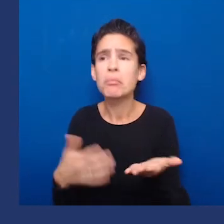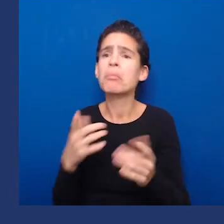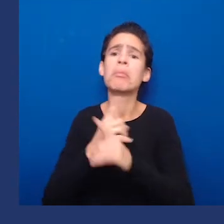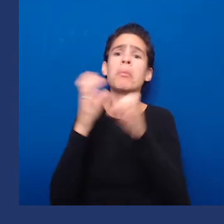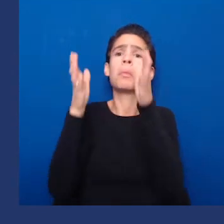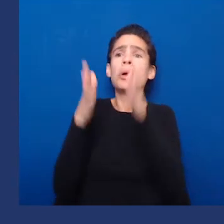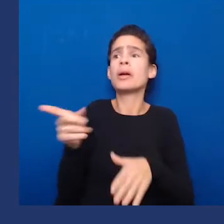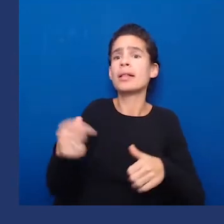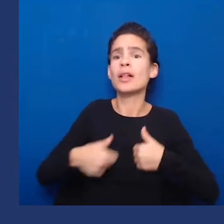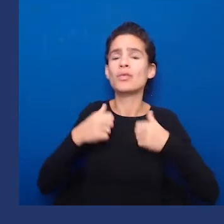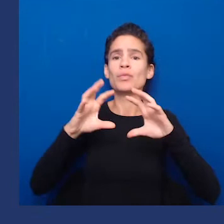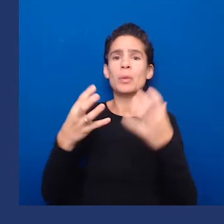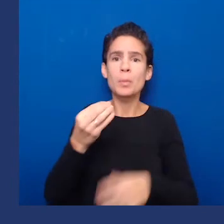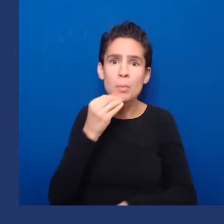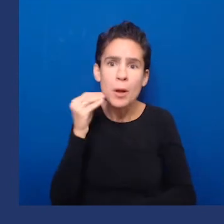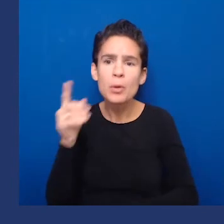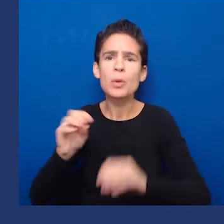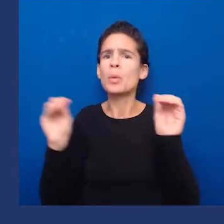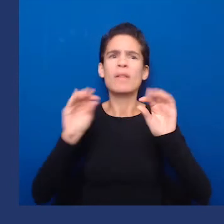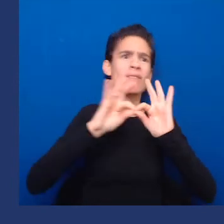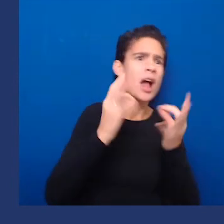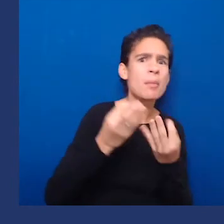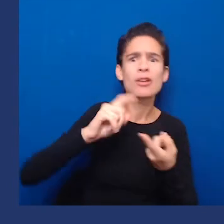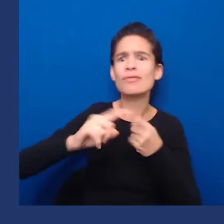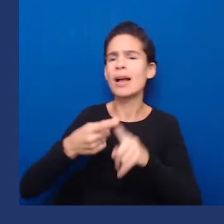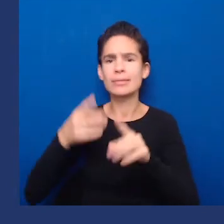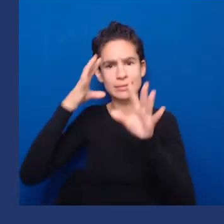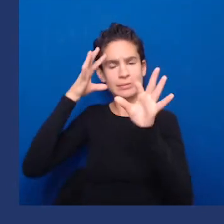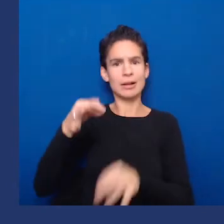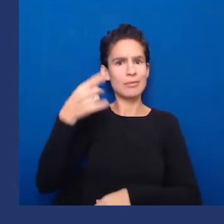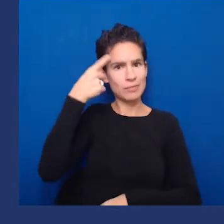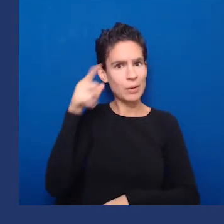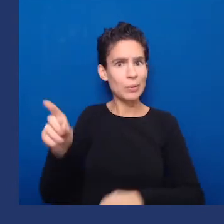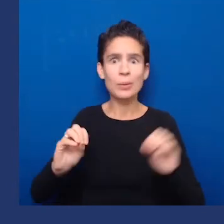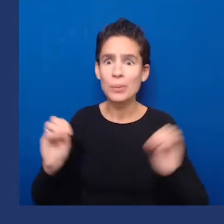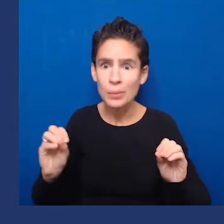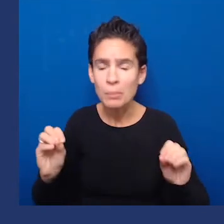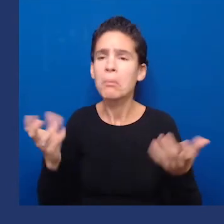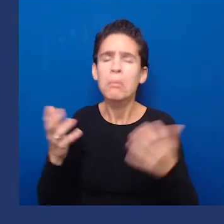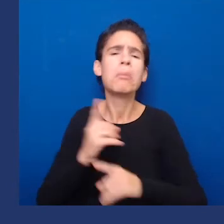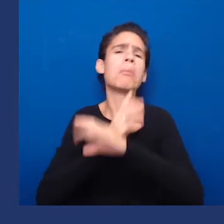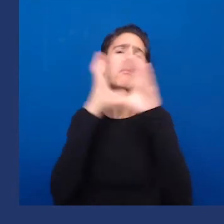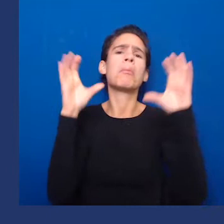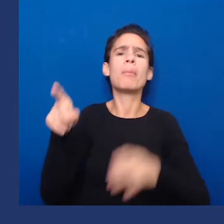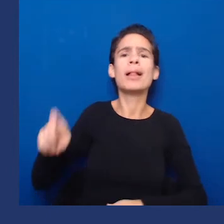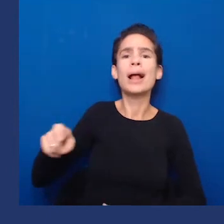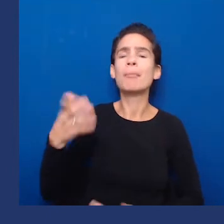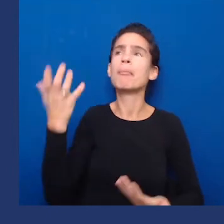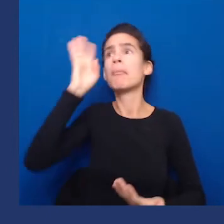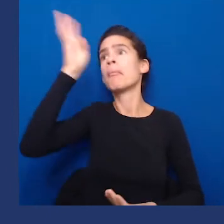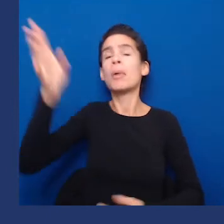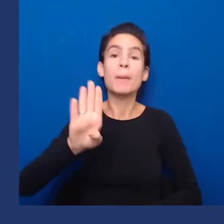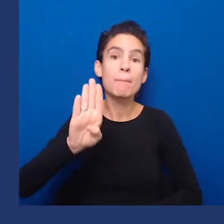bile duct surgery. I don't know. As long as there's two doctors that aren't directly associated with that group home